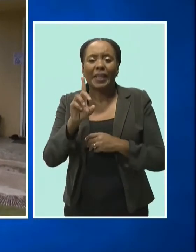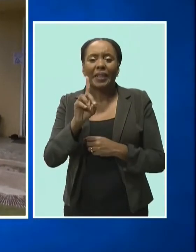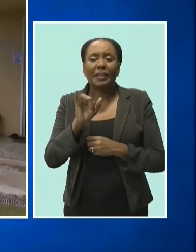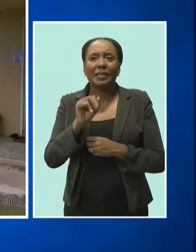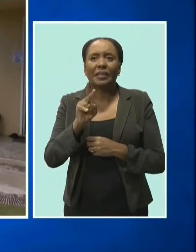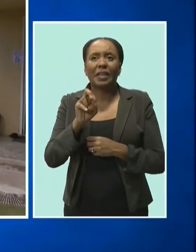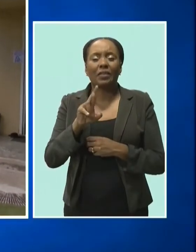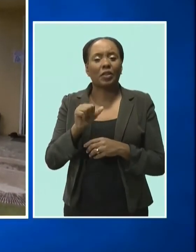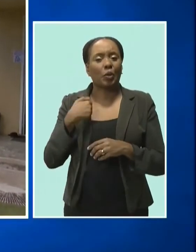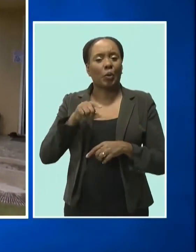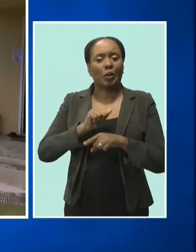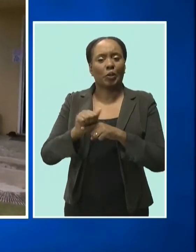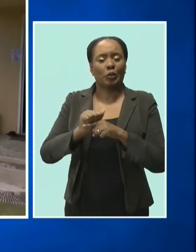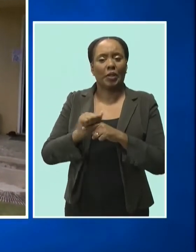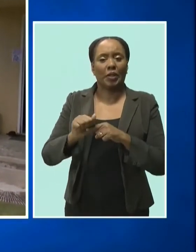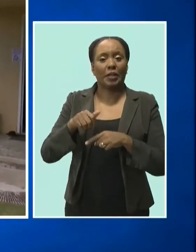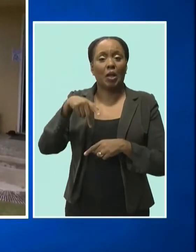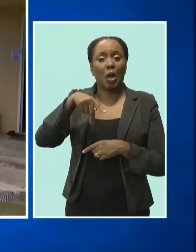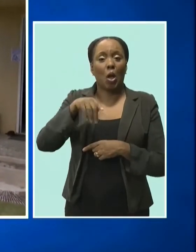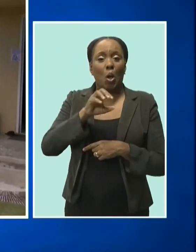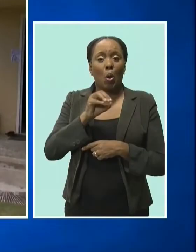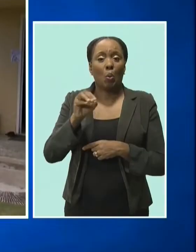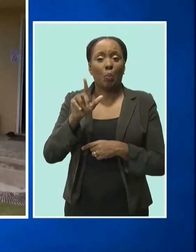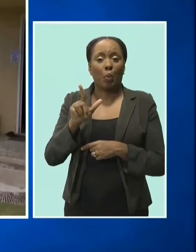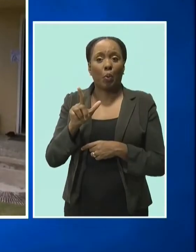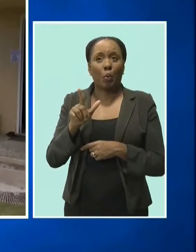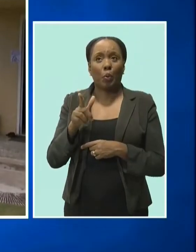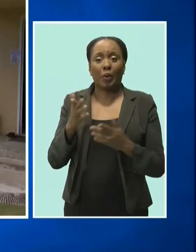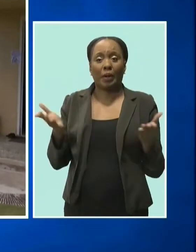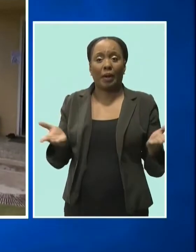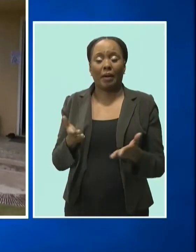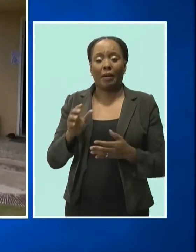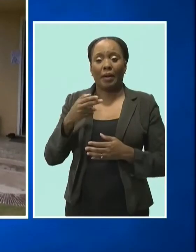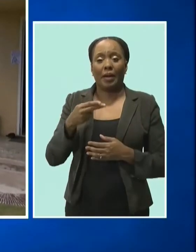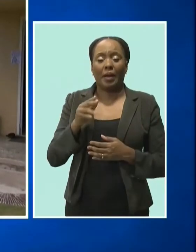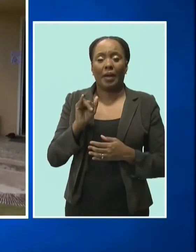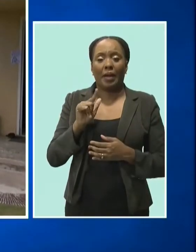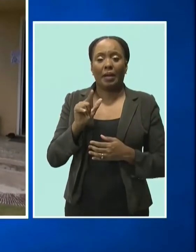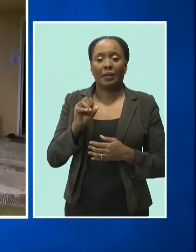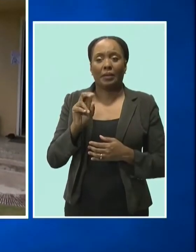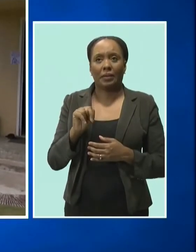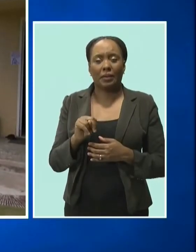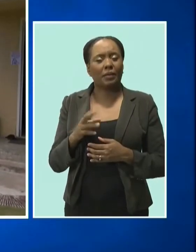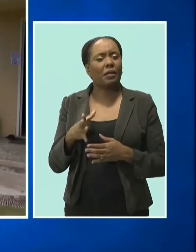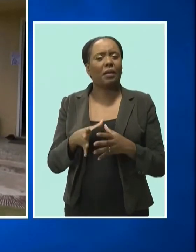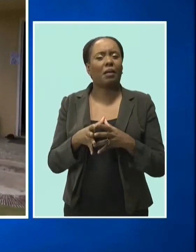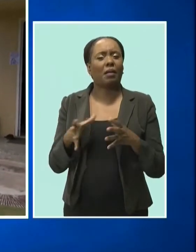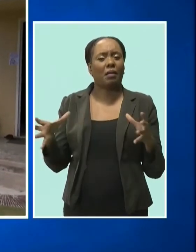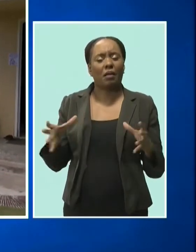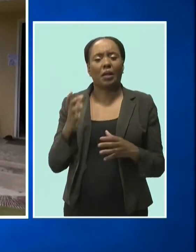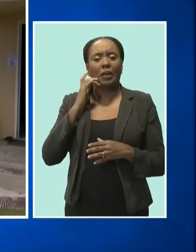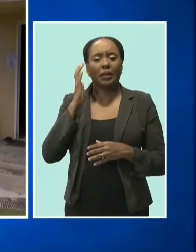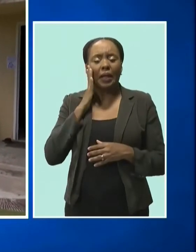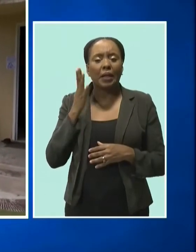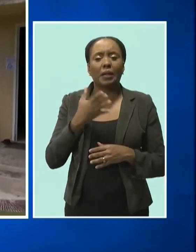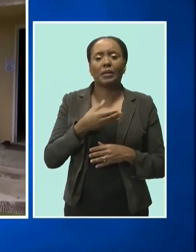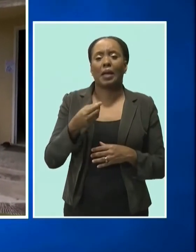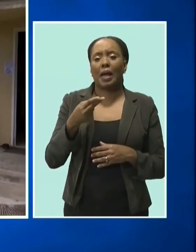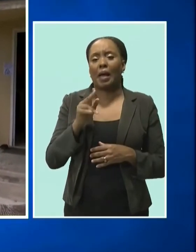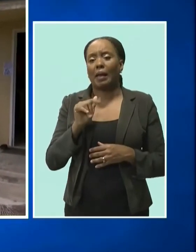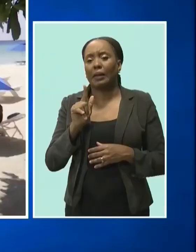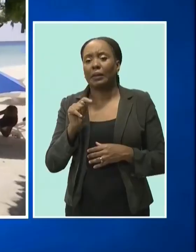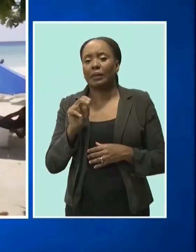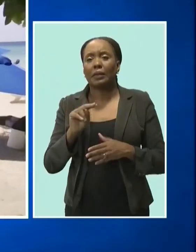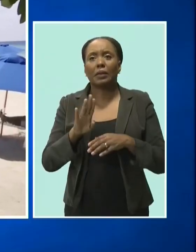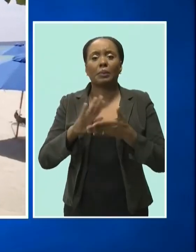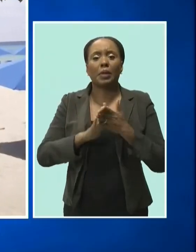in the Hilton pool so so we get a nice experience that way and a lot of exposure through the Hilton and the other hotels that are starting to get busier